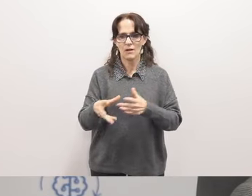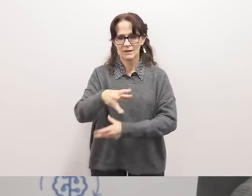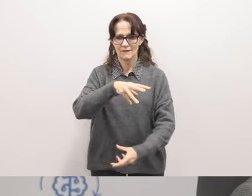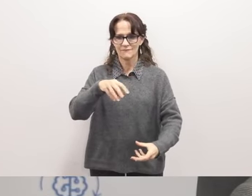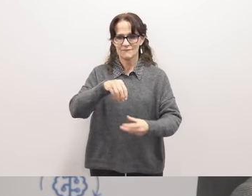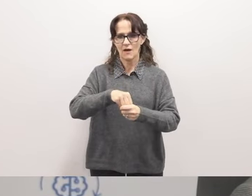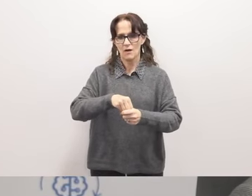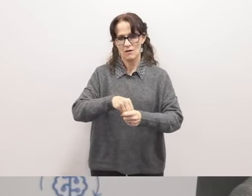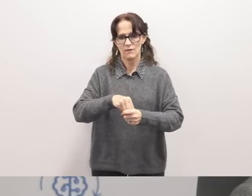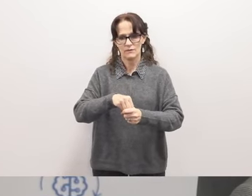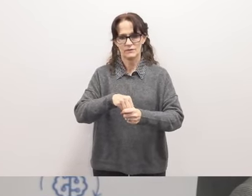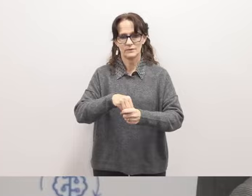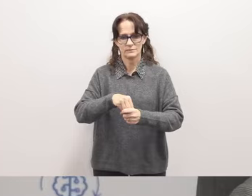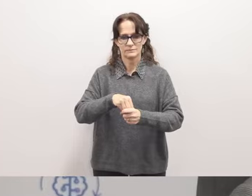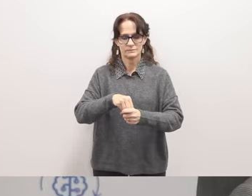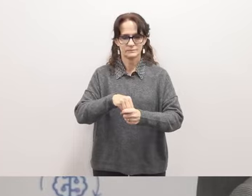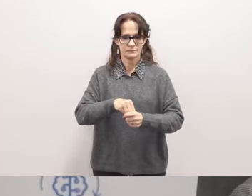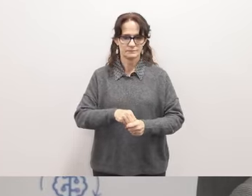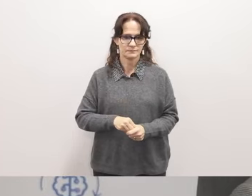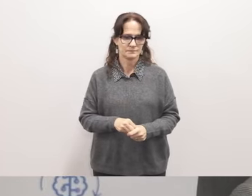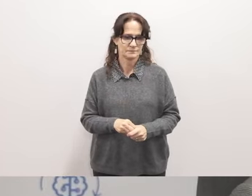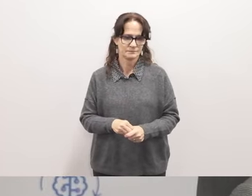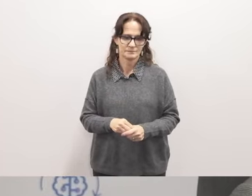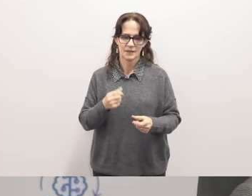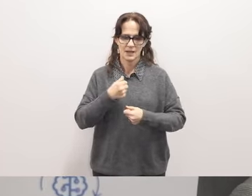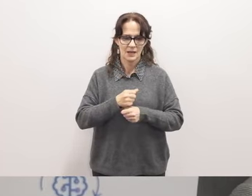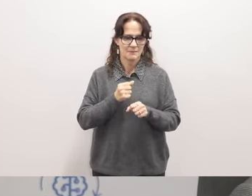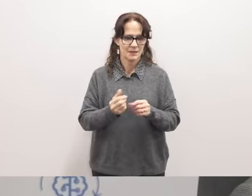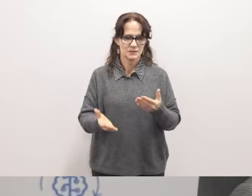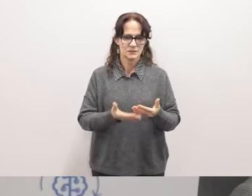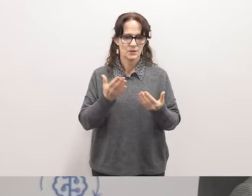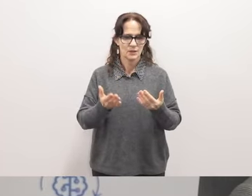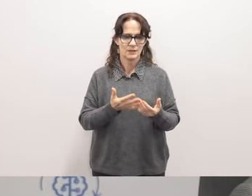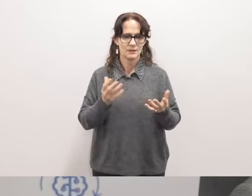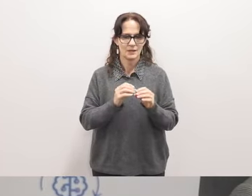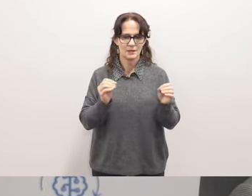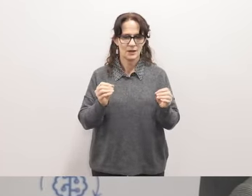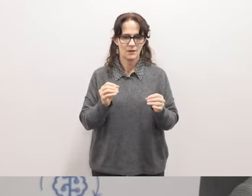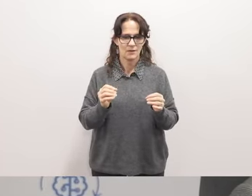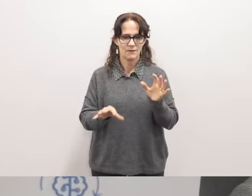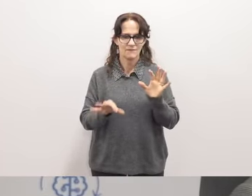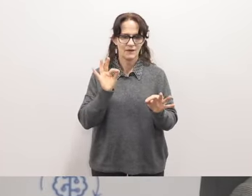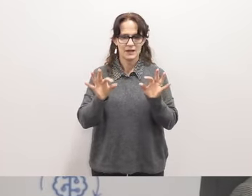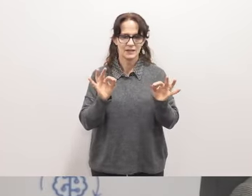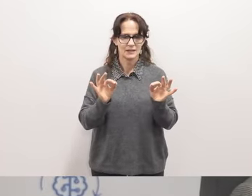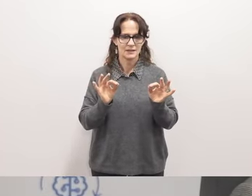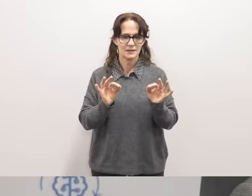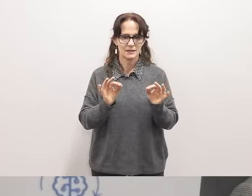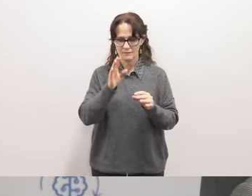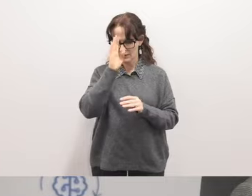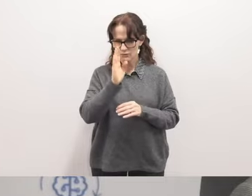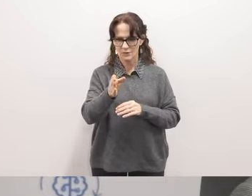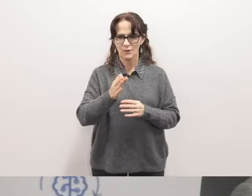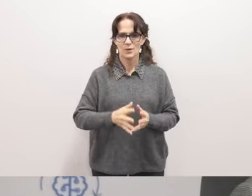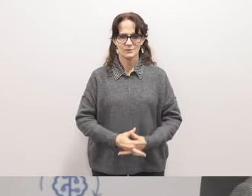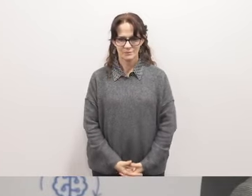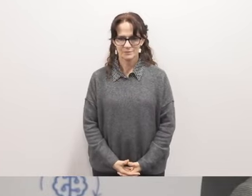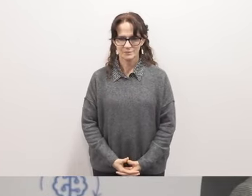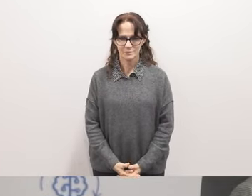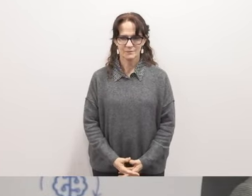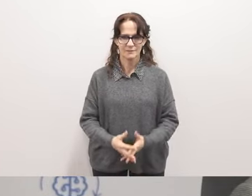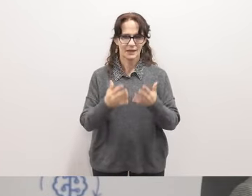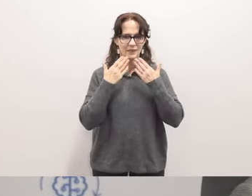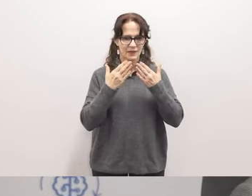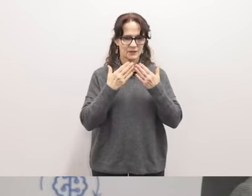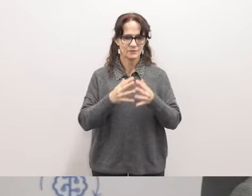um it makes it so easy that there are no findings it's very straightforward thank you